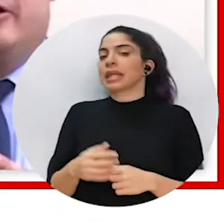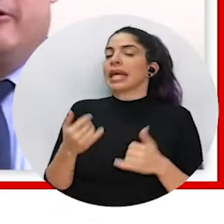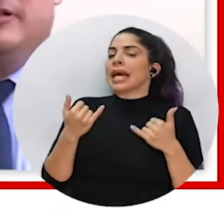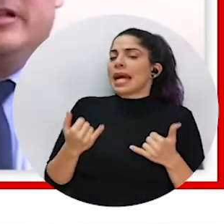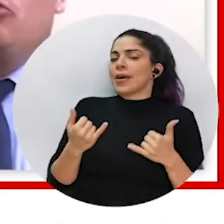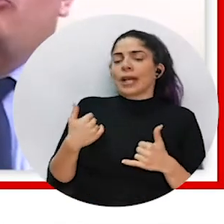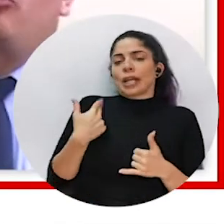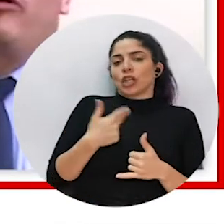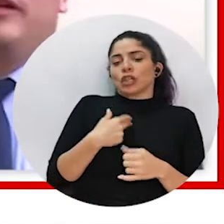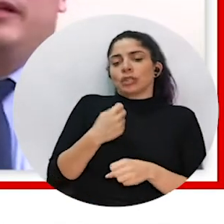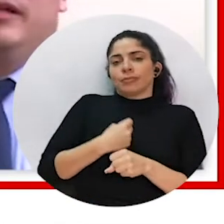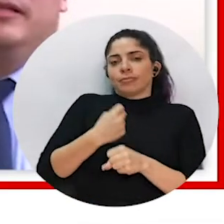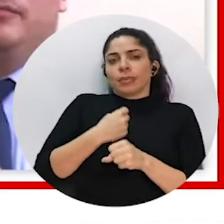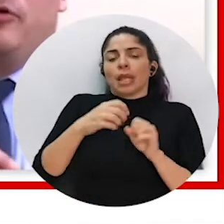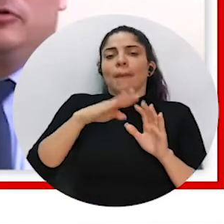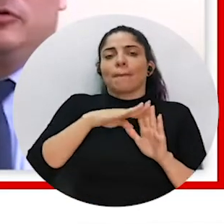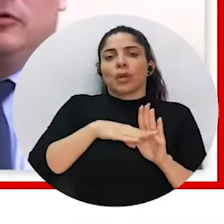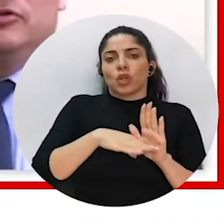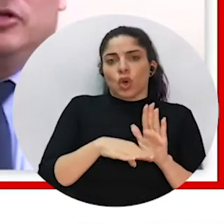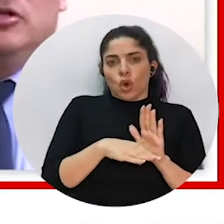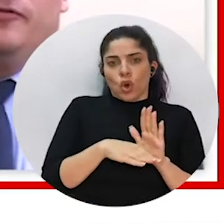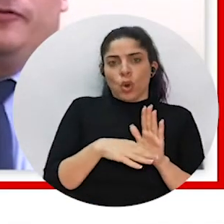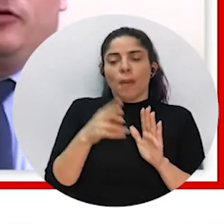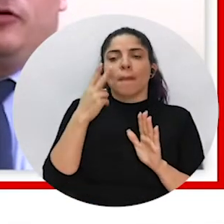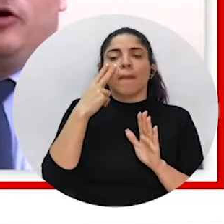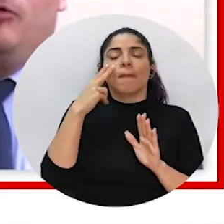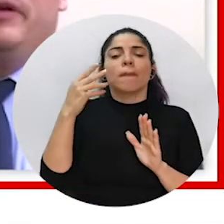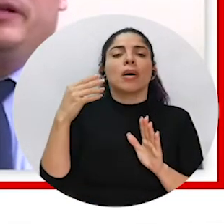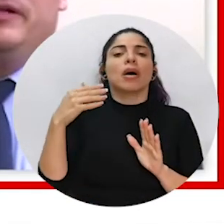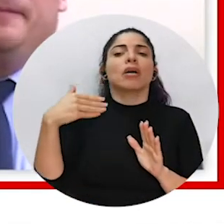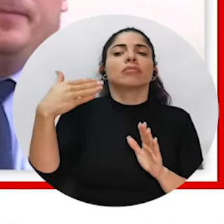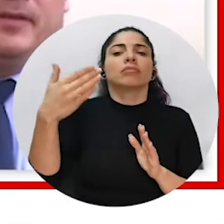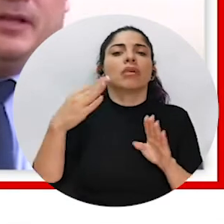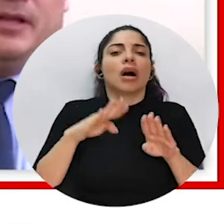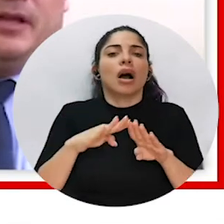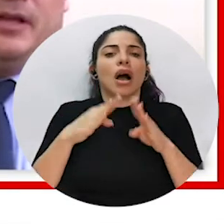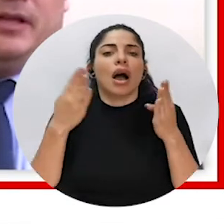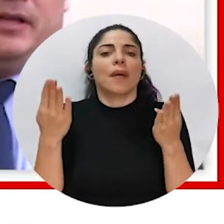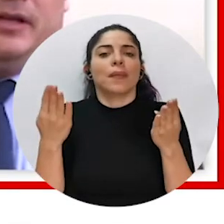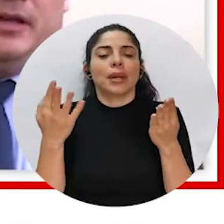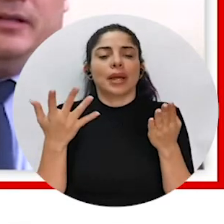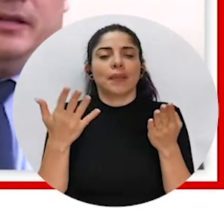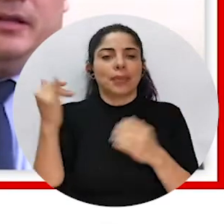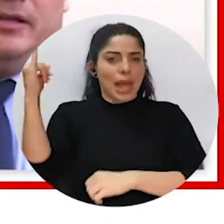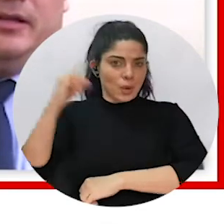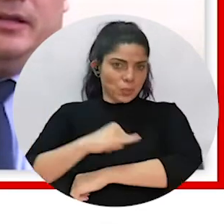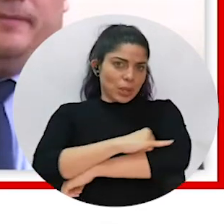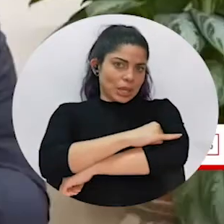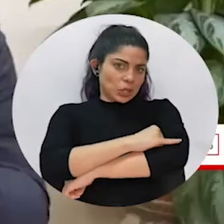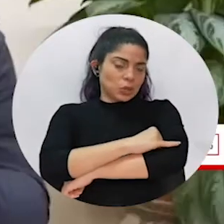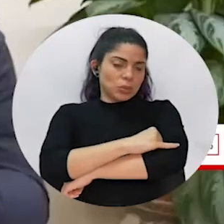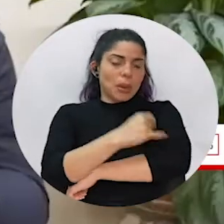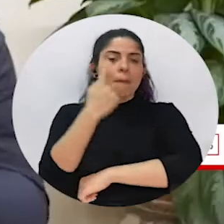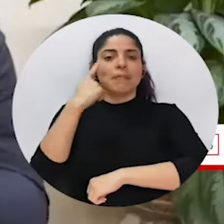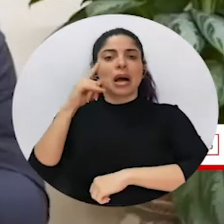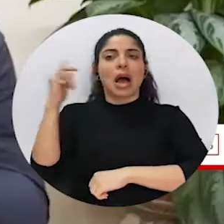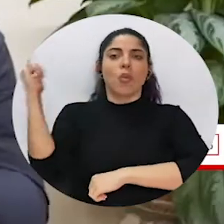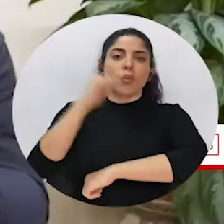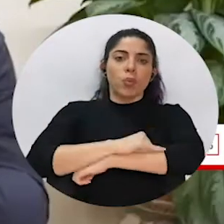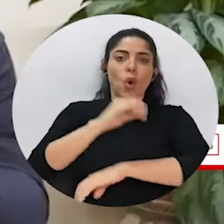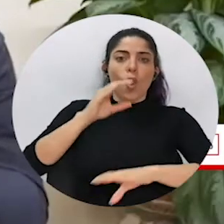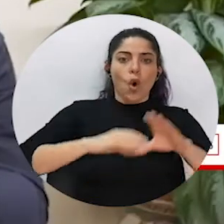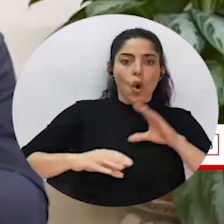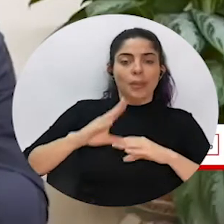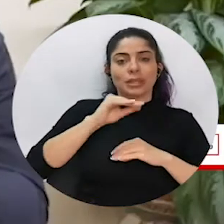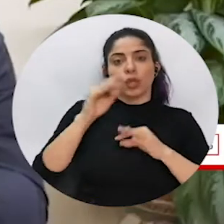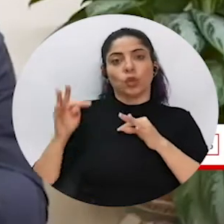Well, currently, we're working in the protocols for opening the airport to